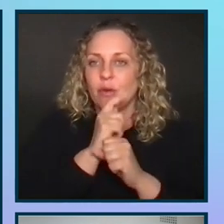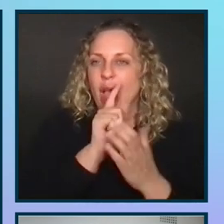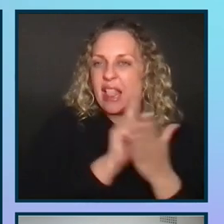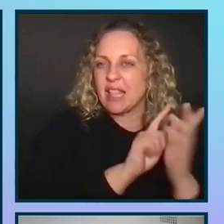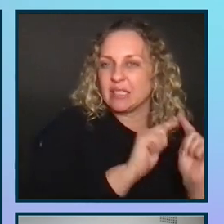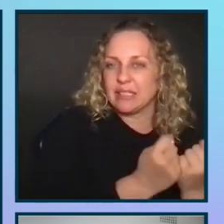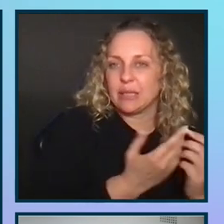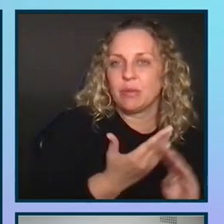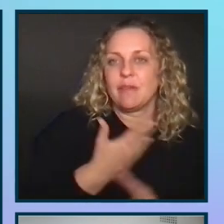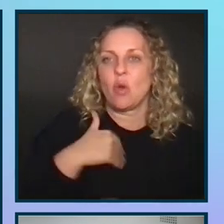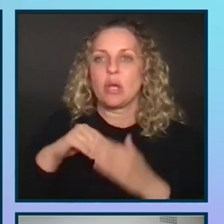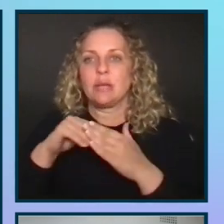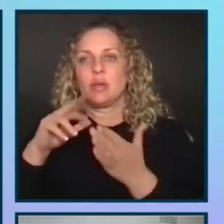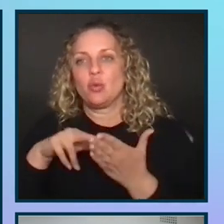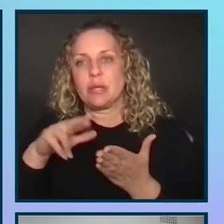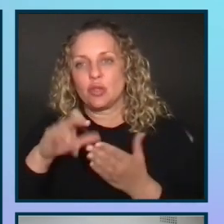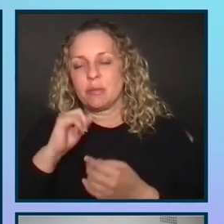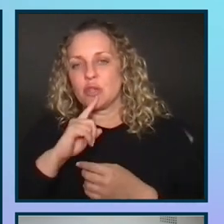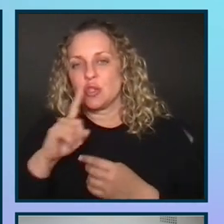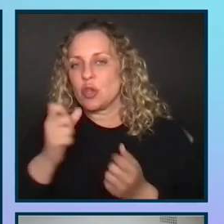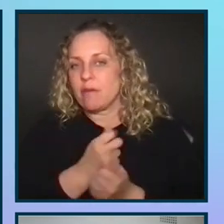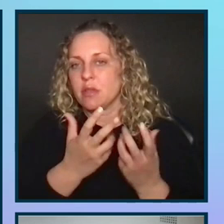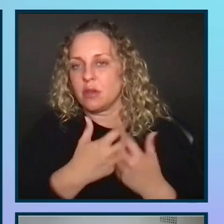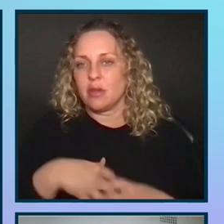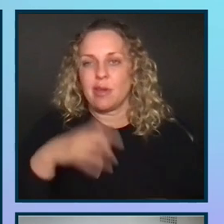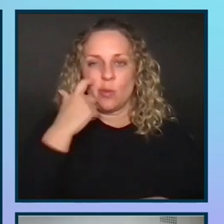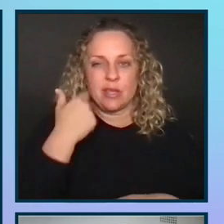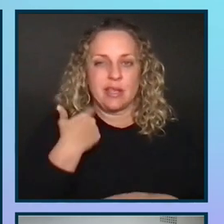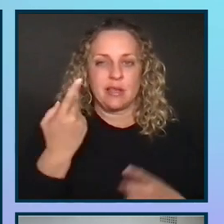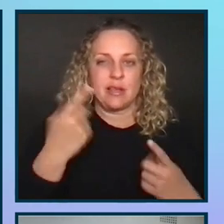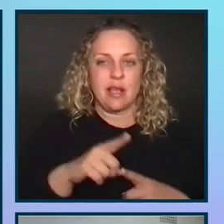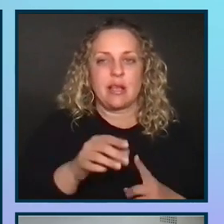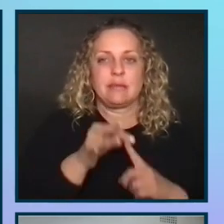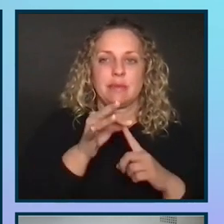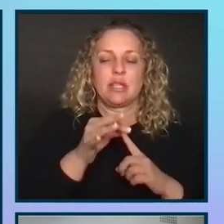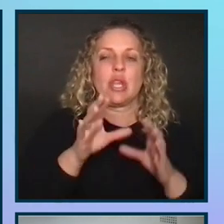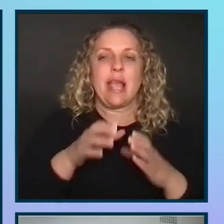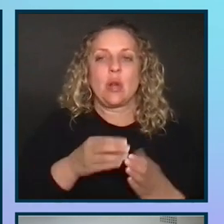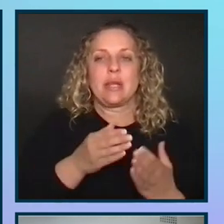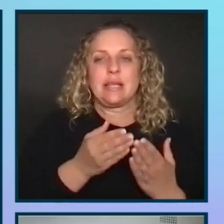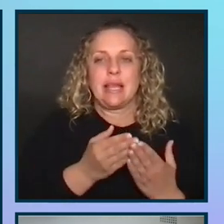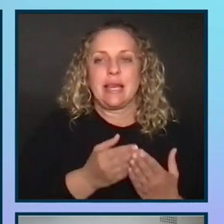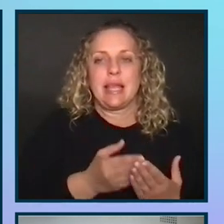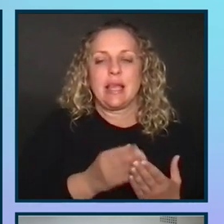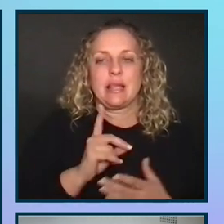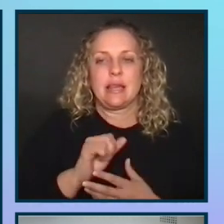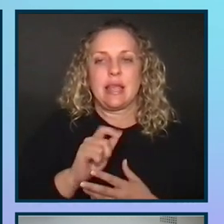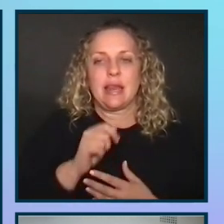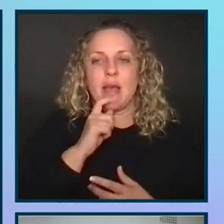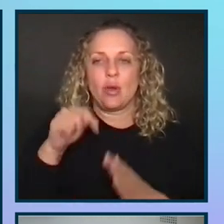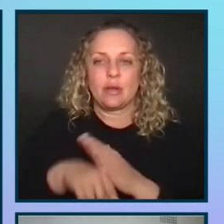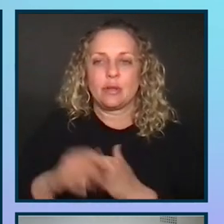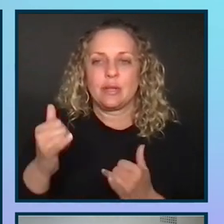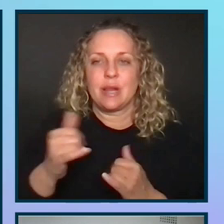conducting any accessibility research. Recently, I came across something called special category data, which I won't go into today.